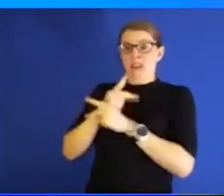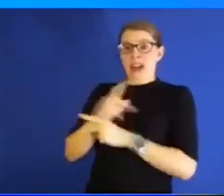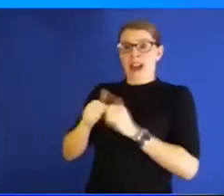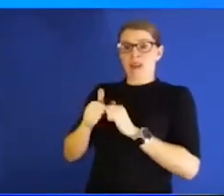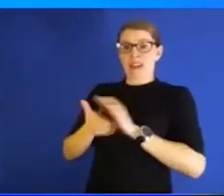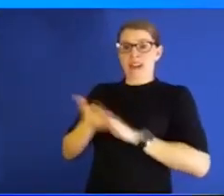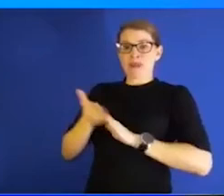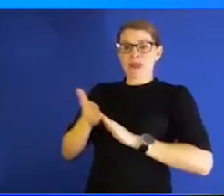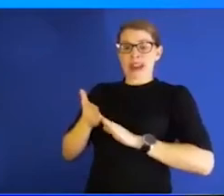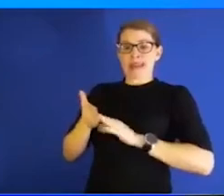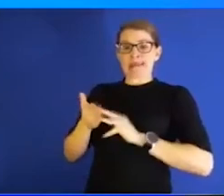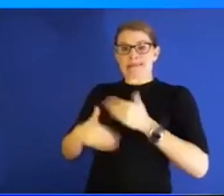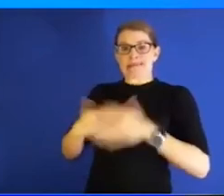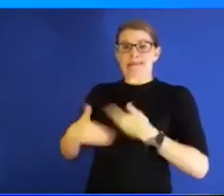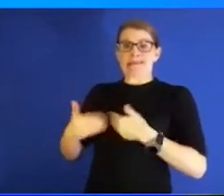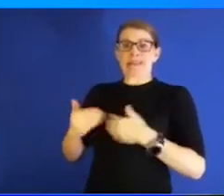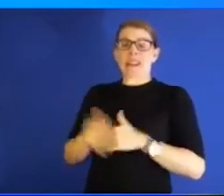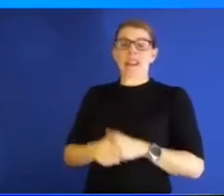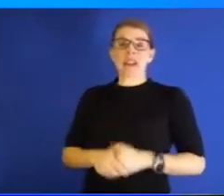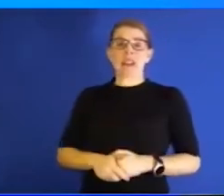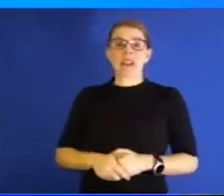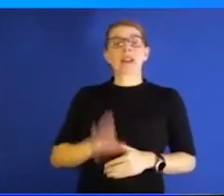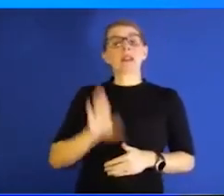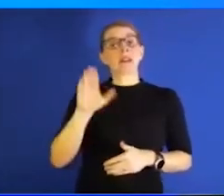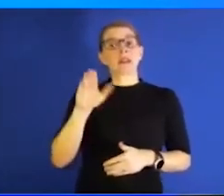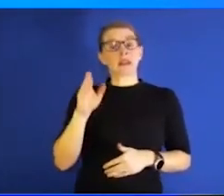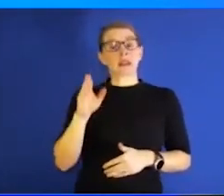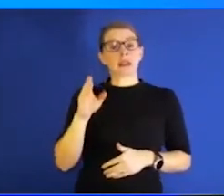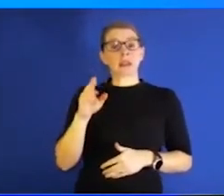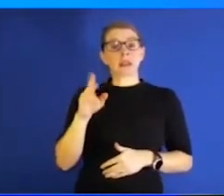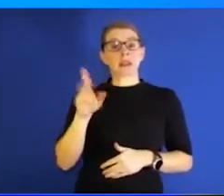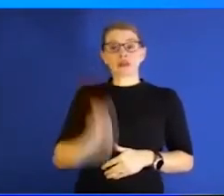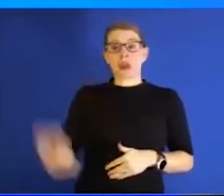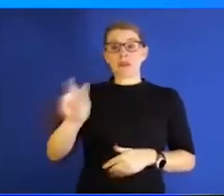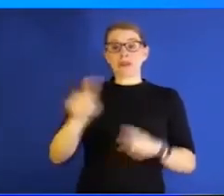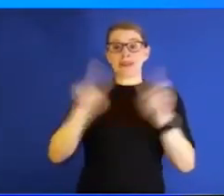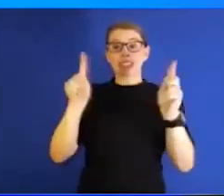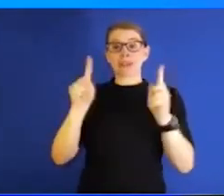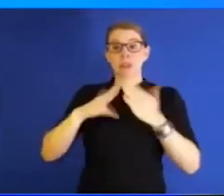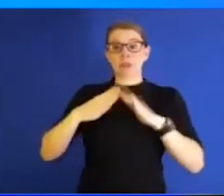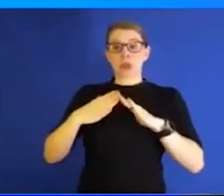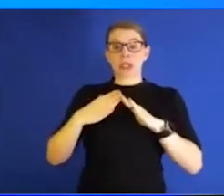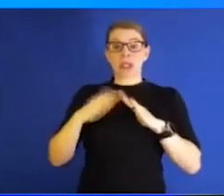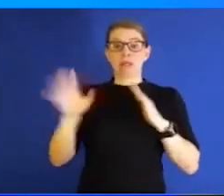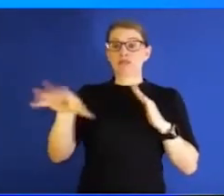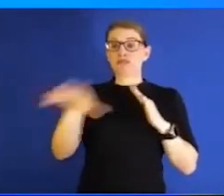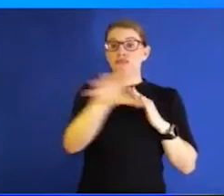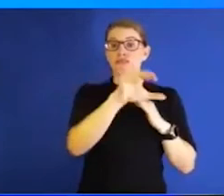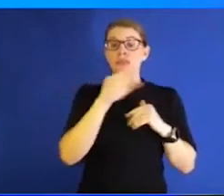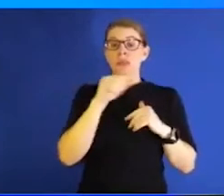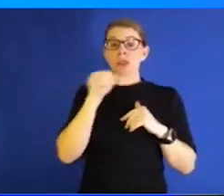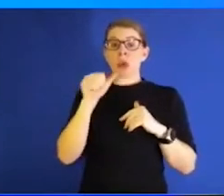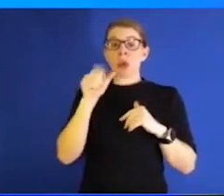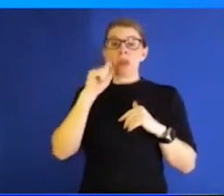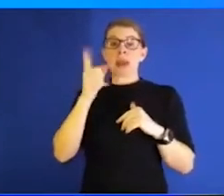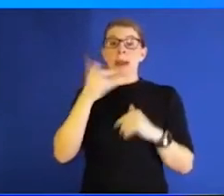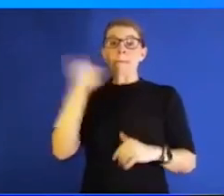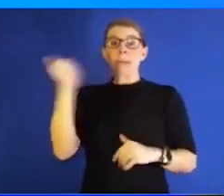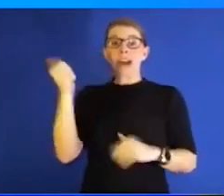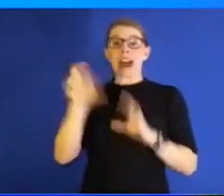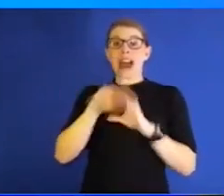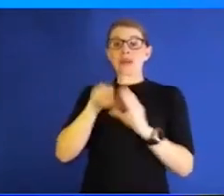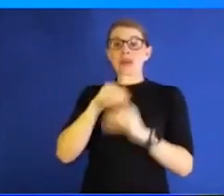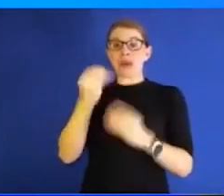I will tell you, now having traveled to multiple other communities, I don't think there's a better outdoor dining scene than in Lawrence, Kansas.